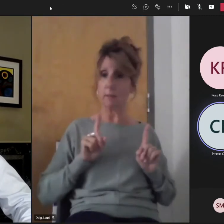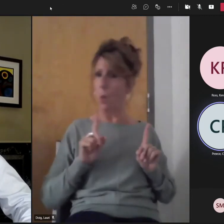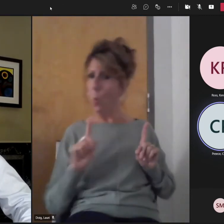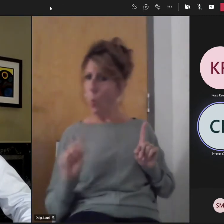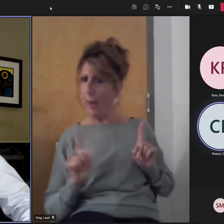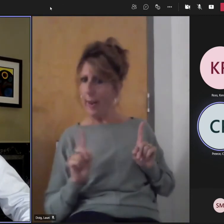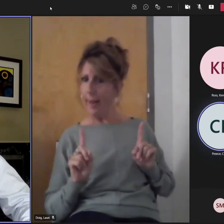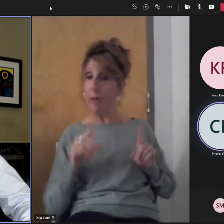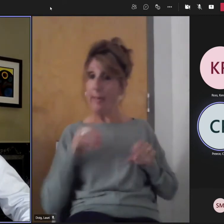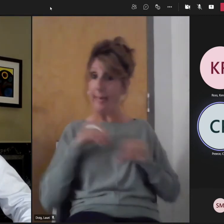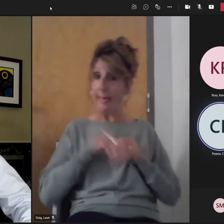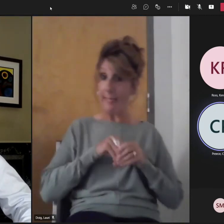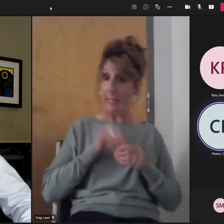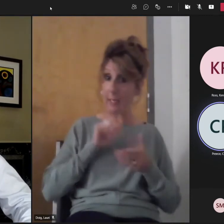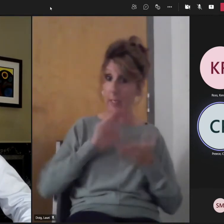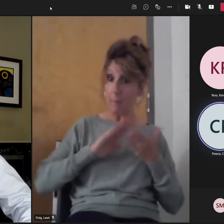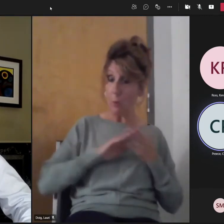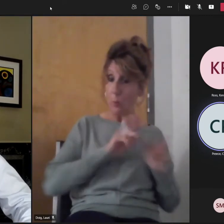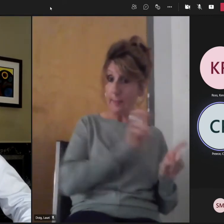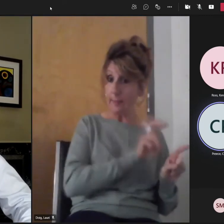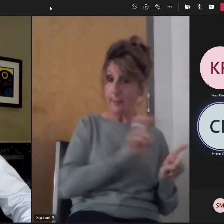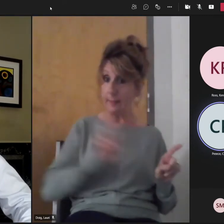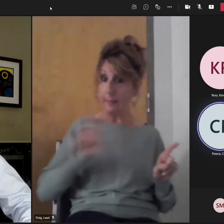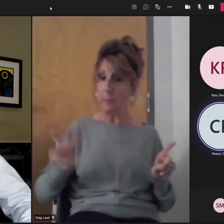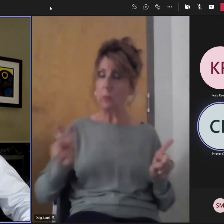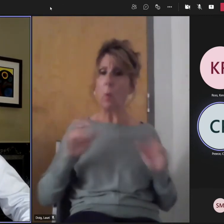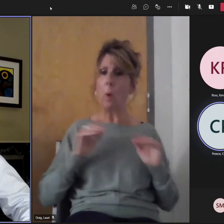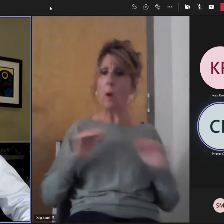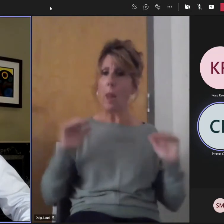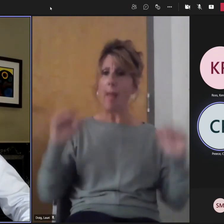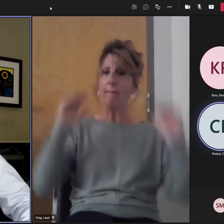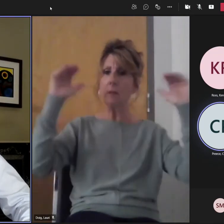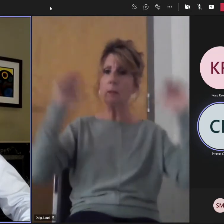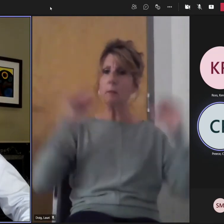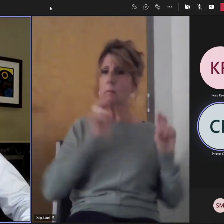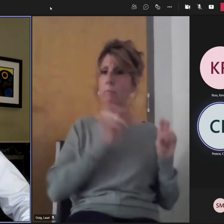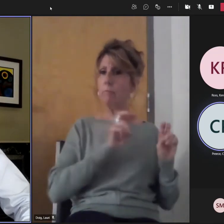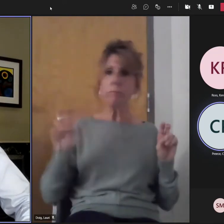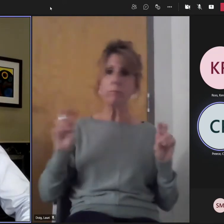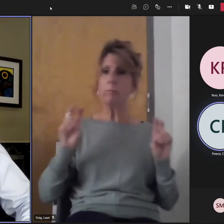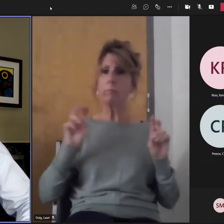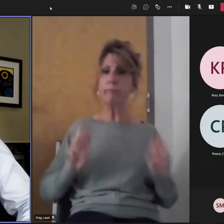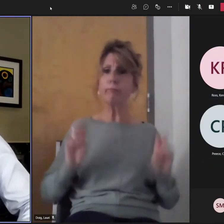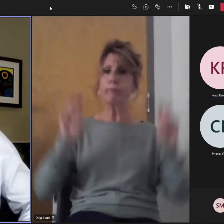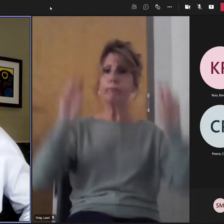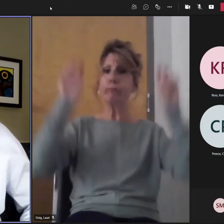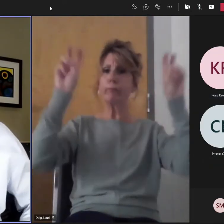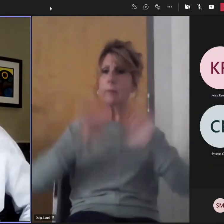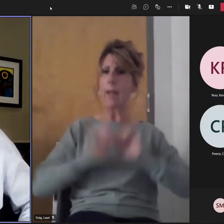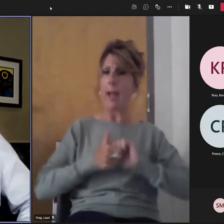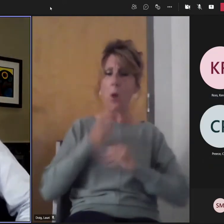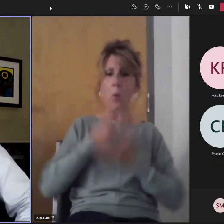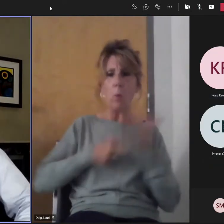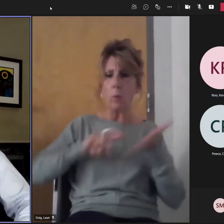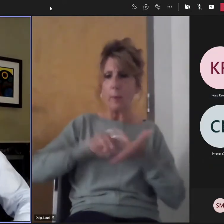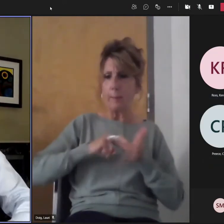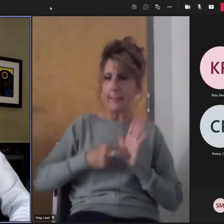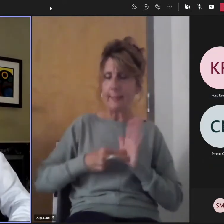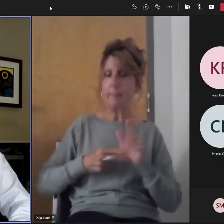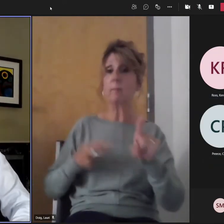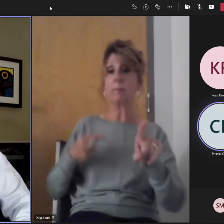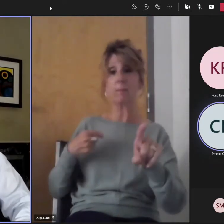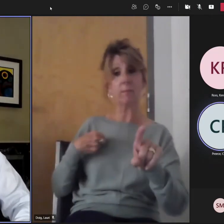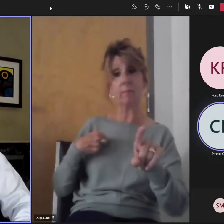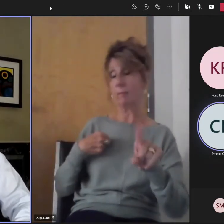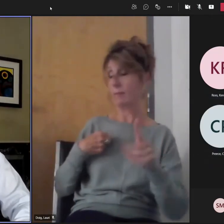communities, question mark, at all age levels, question mark. Yeah, we do it. We do it at all age